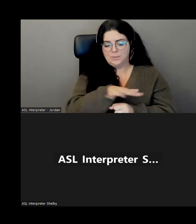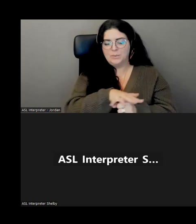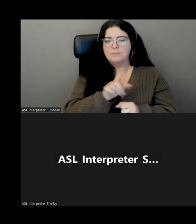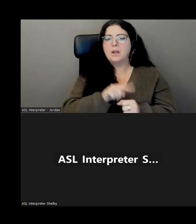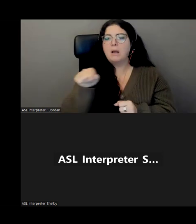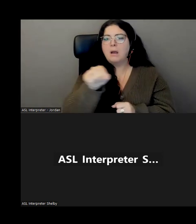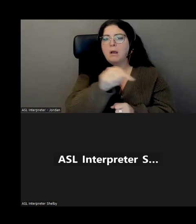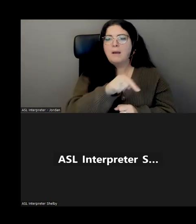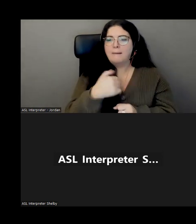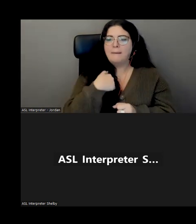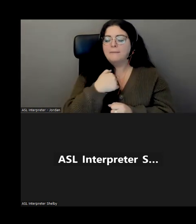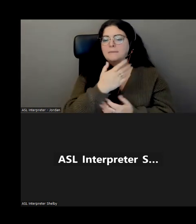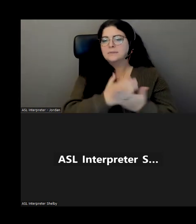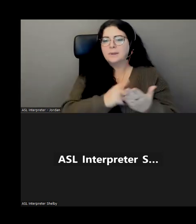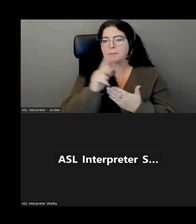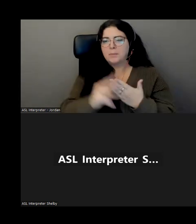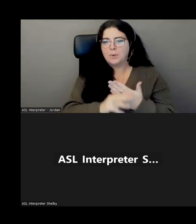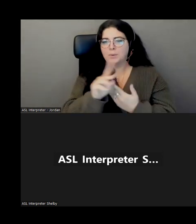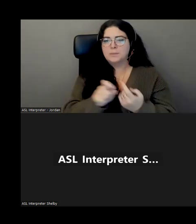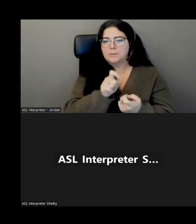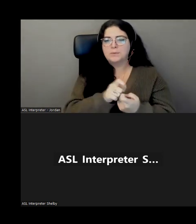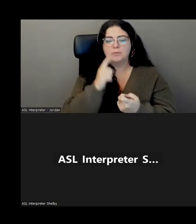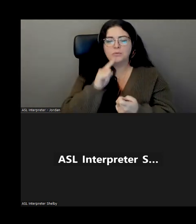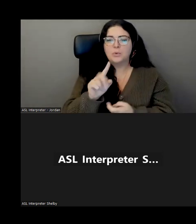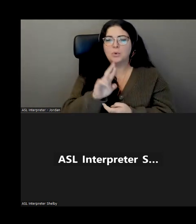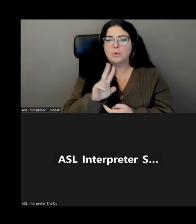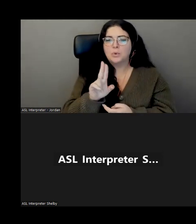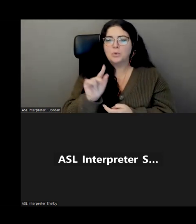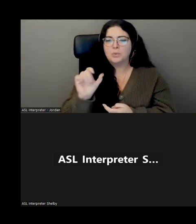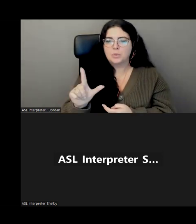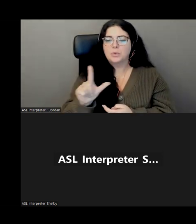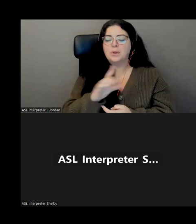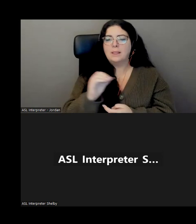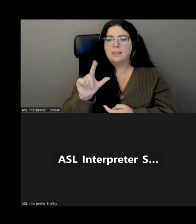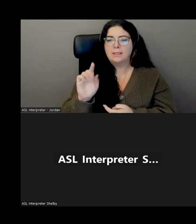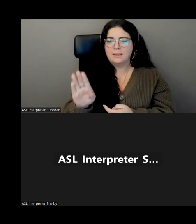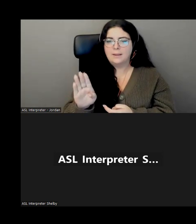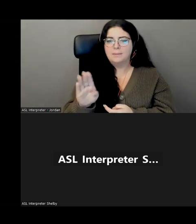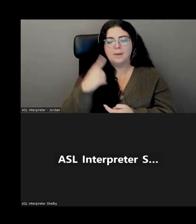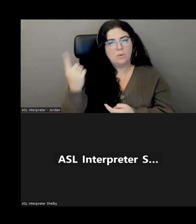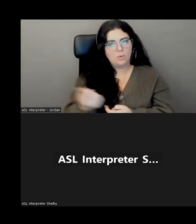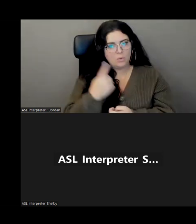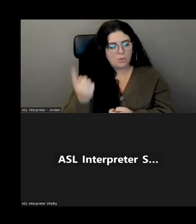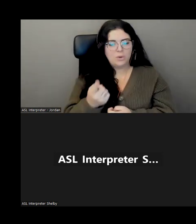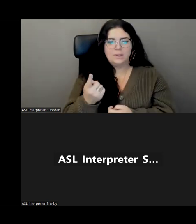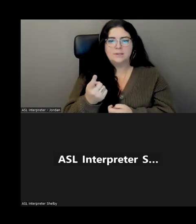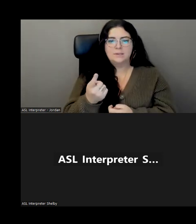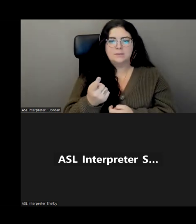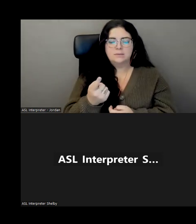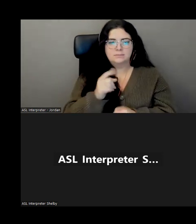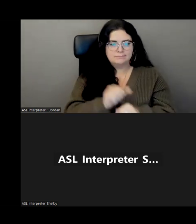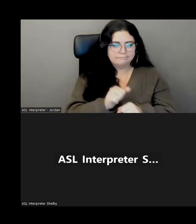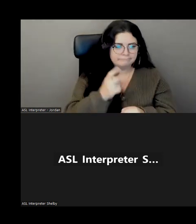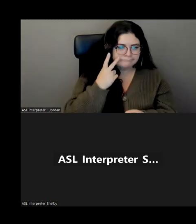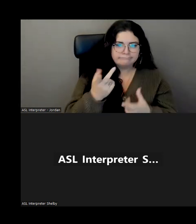that are dedicated specifically to rural Newfoundland and Labrador, and we're always, always doing work to see